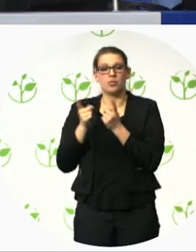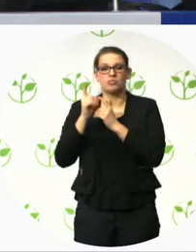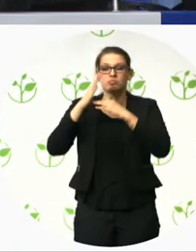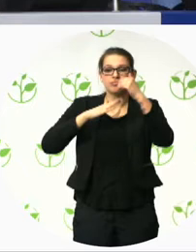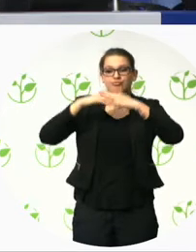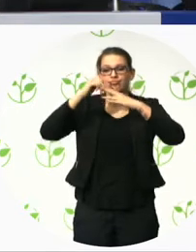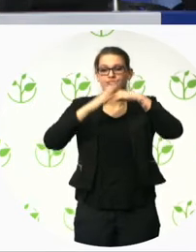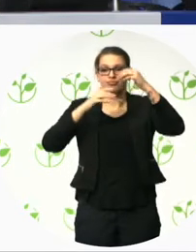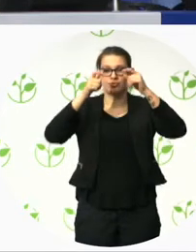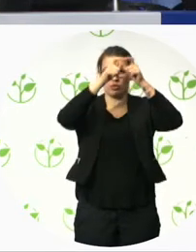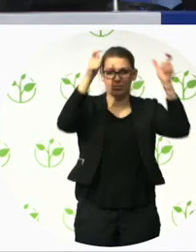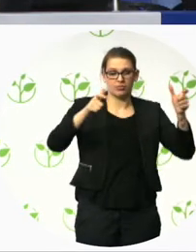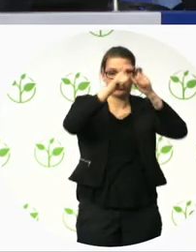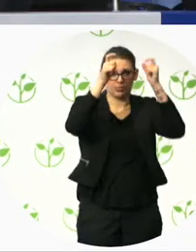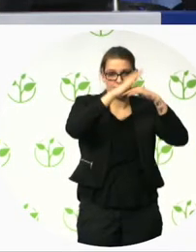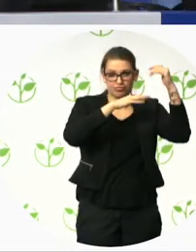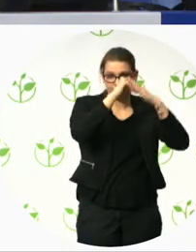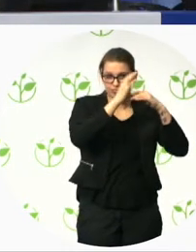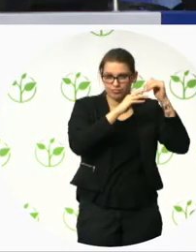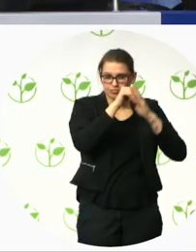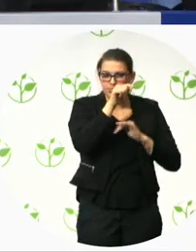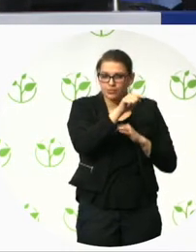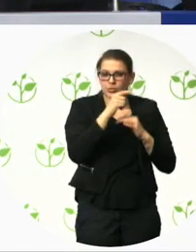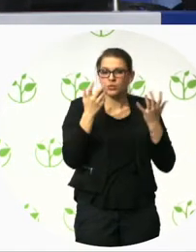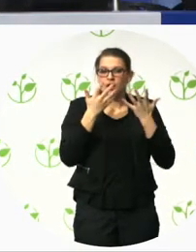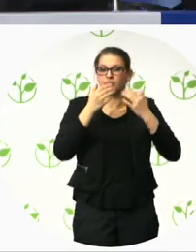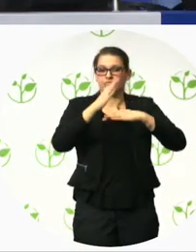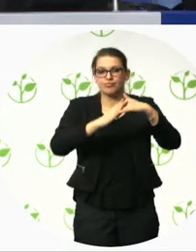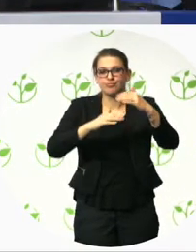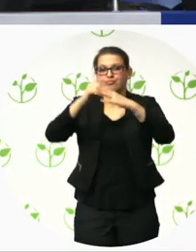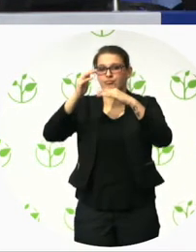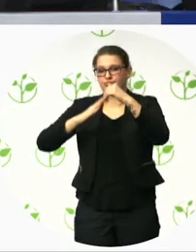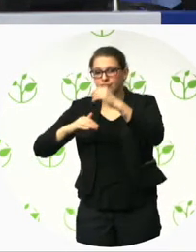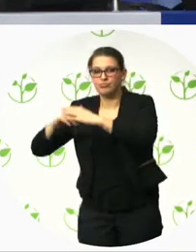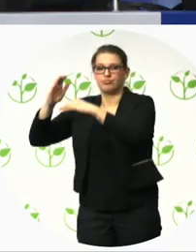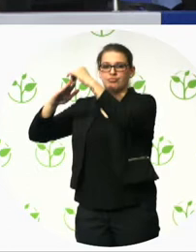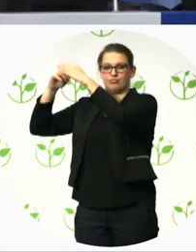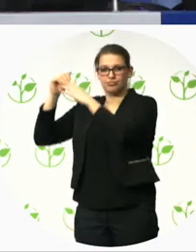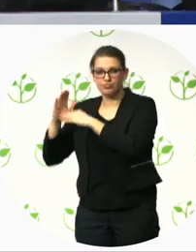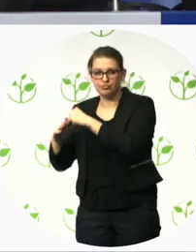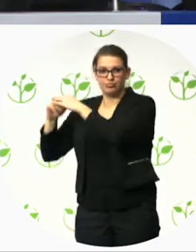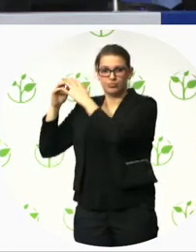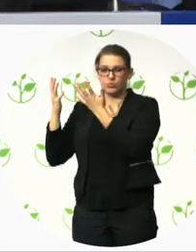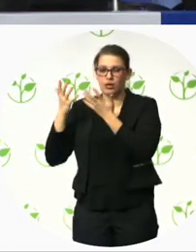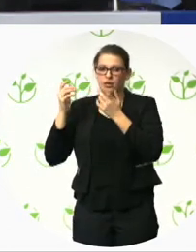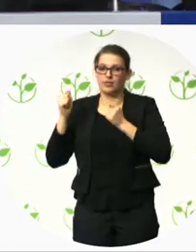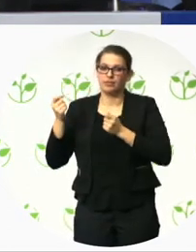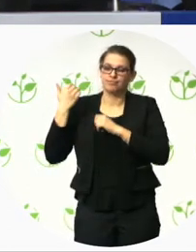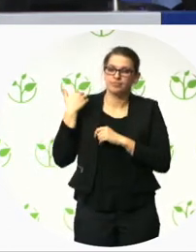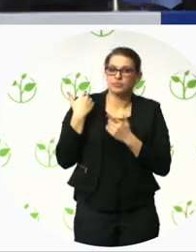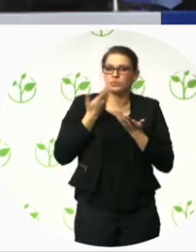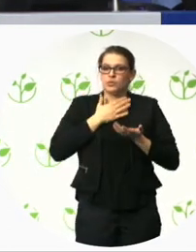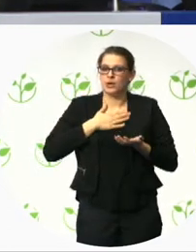uh, start to live in the, in the neighborhood. And they only could apply with an inclusive concept. And on the far, uh,